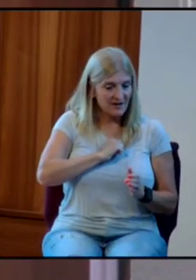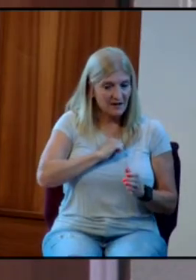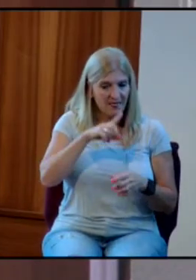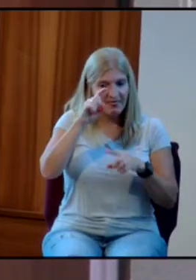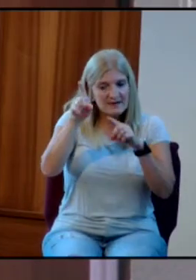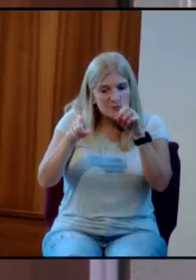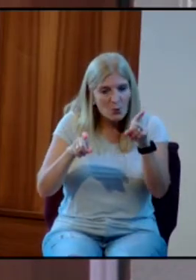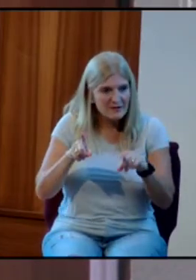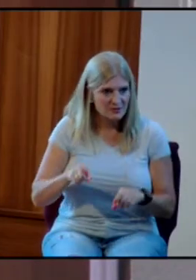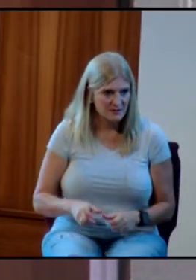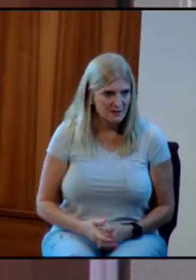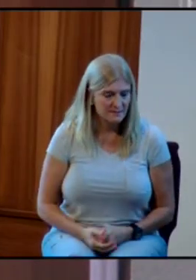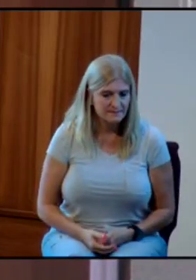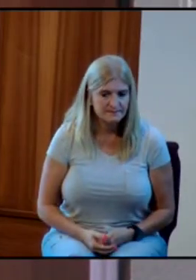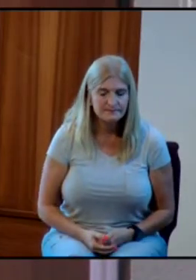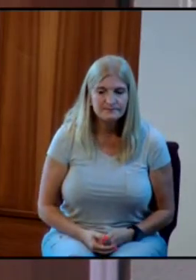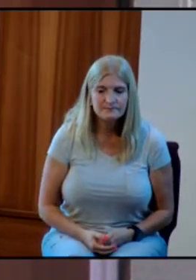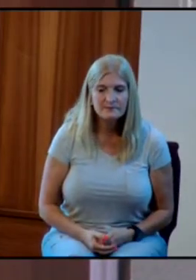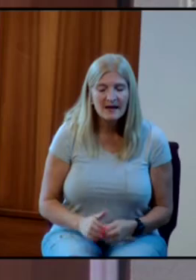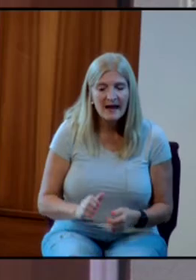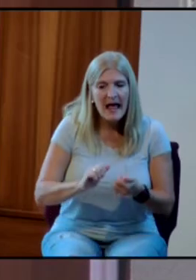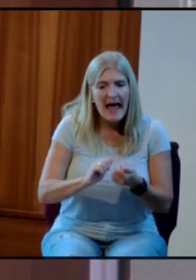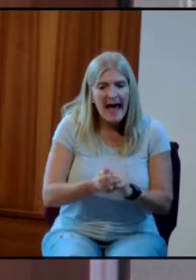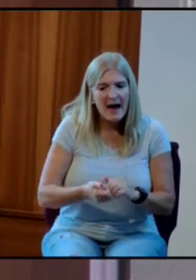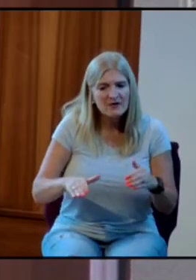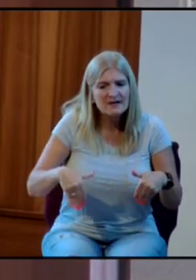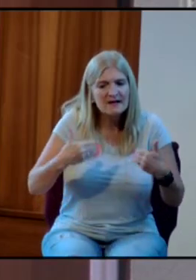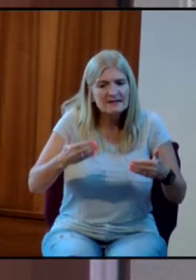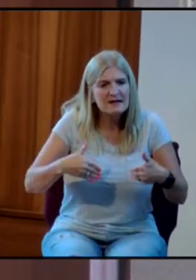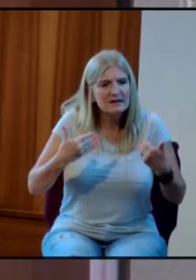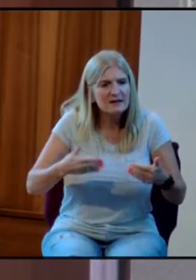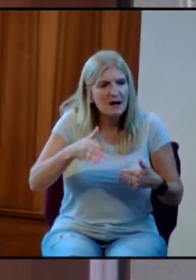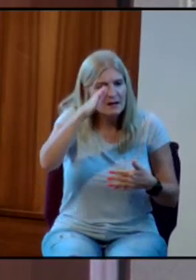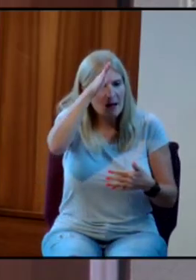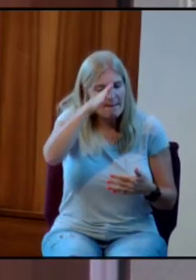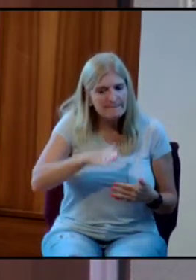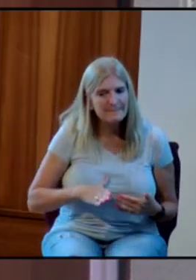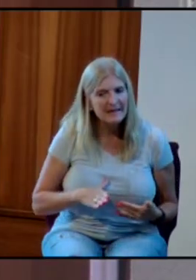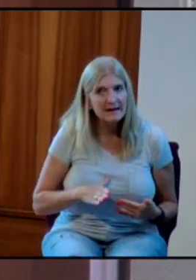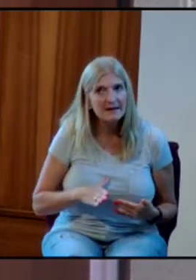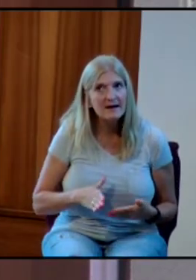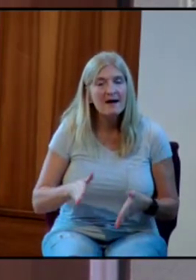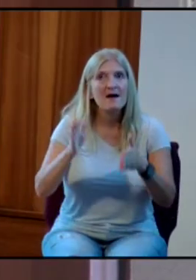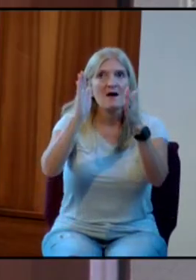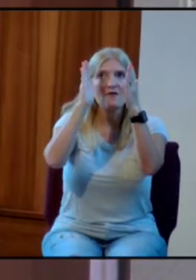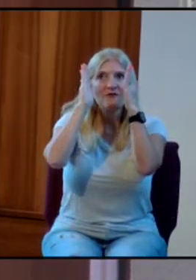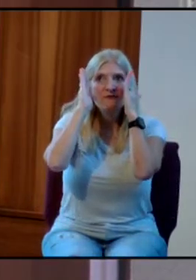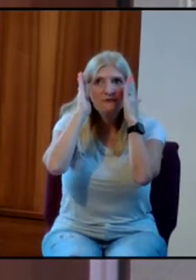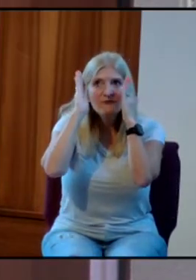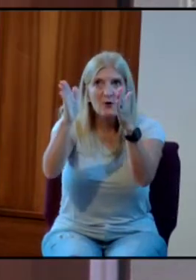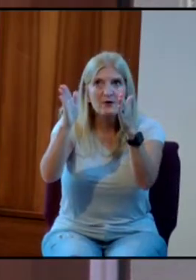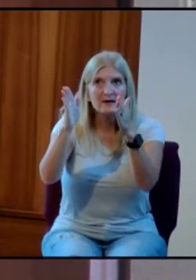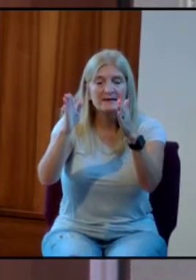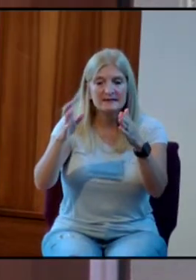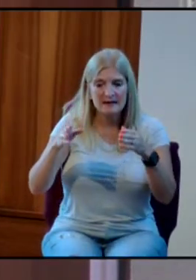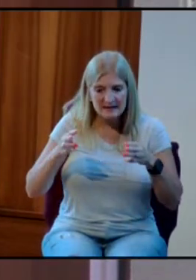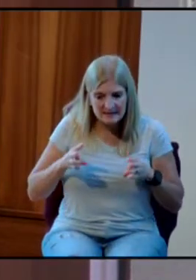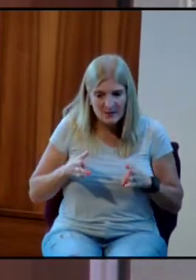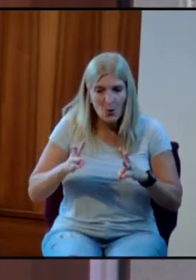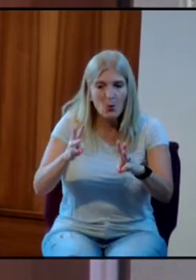the Septuagint reading. How does a young man set his path straight in life?